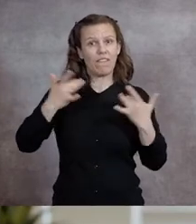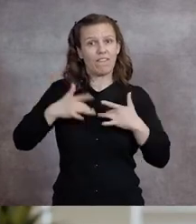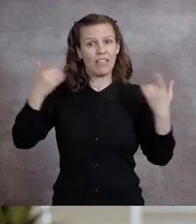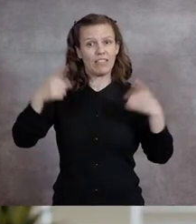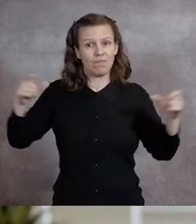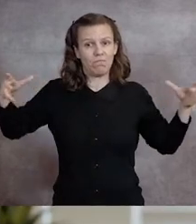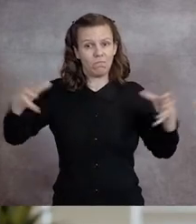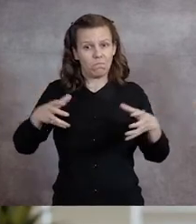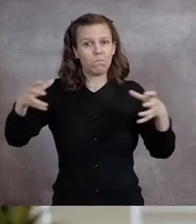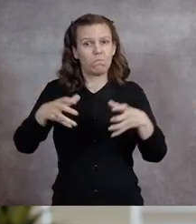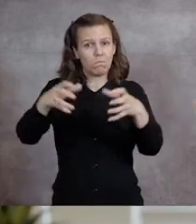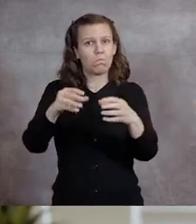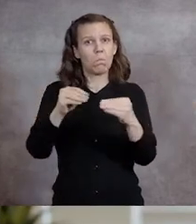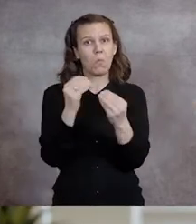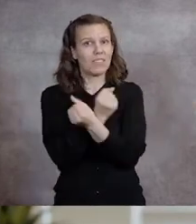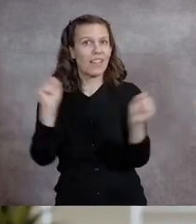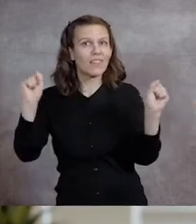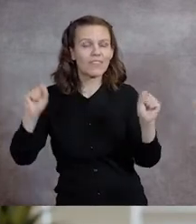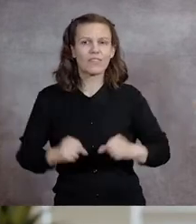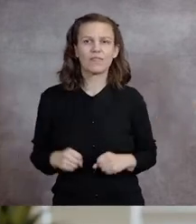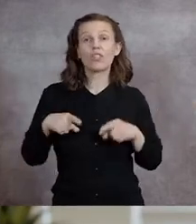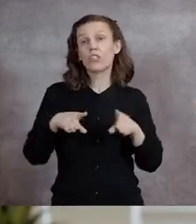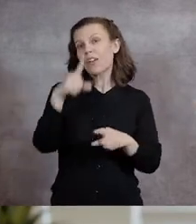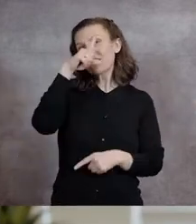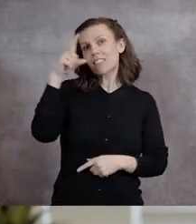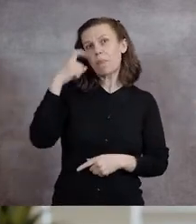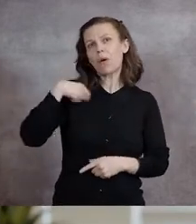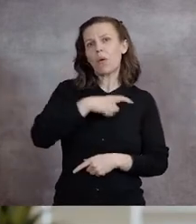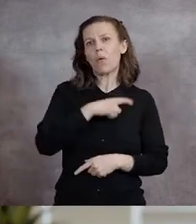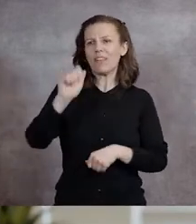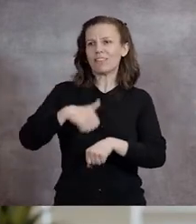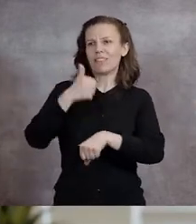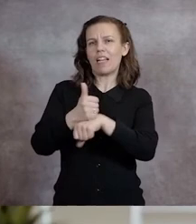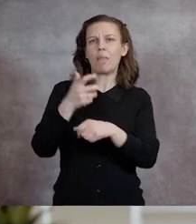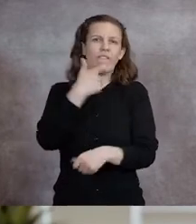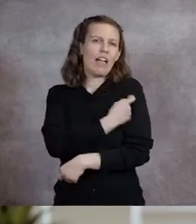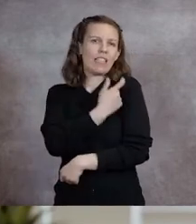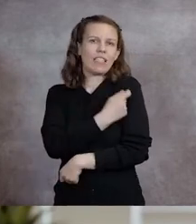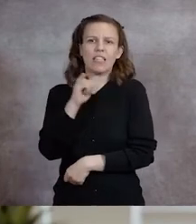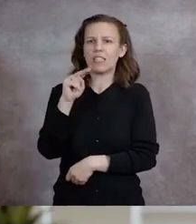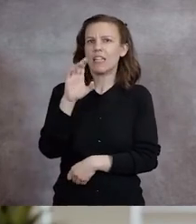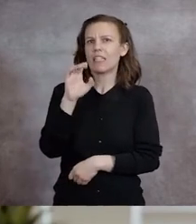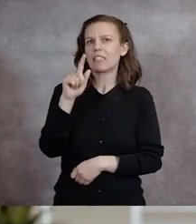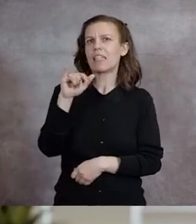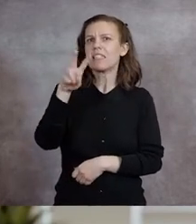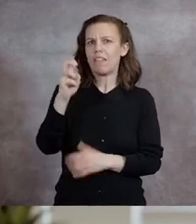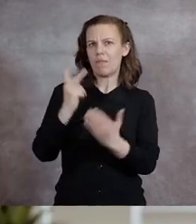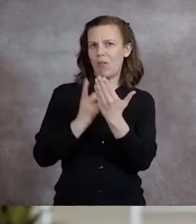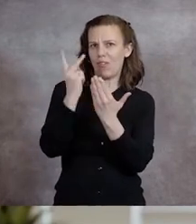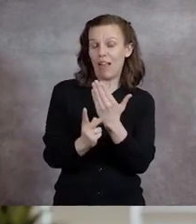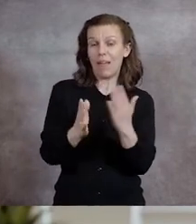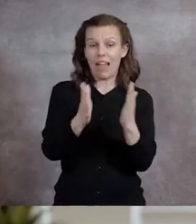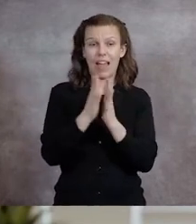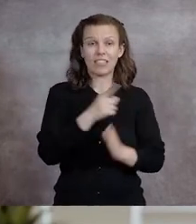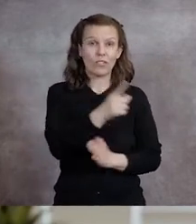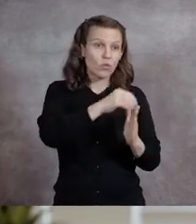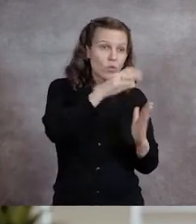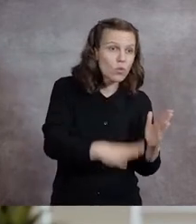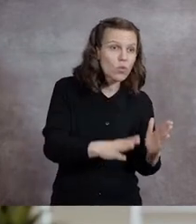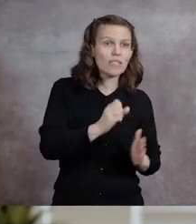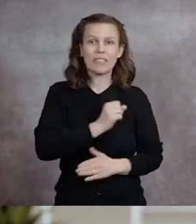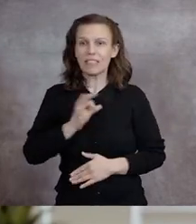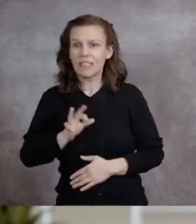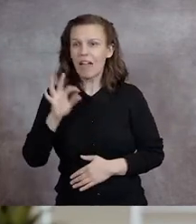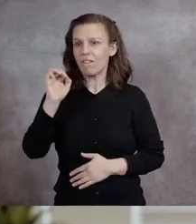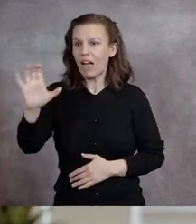safely. Over the summer, we introduced our vaccination incentive program, asking all students, faculty, and staff